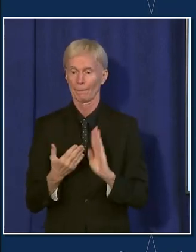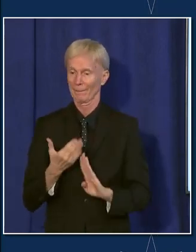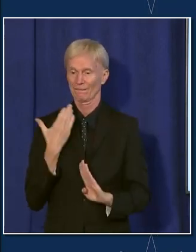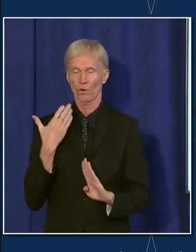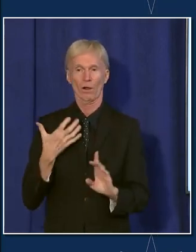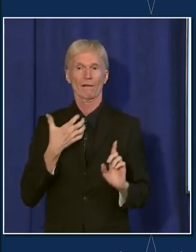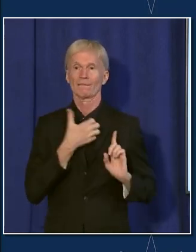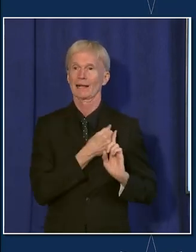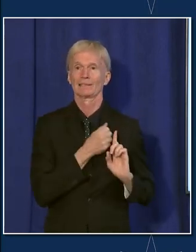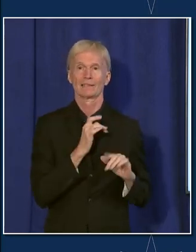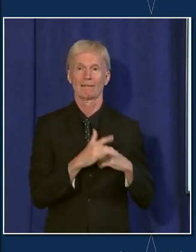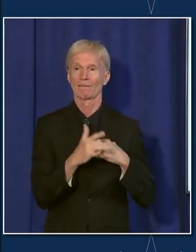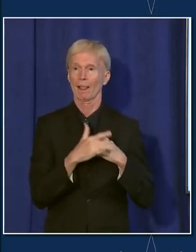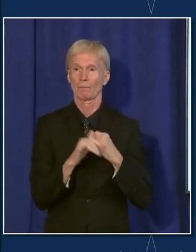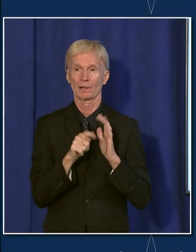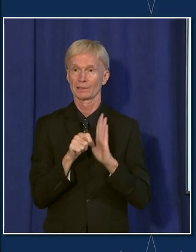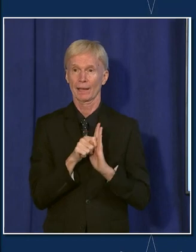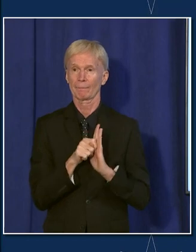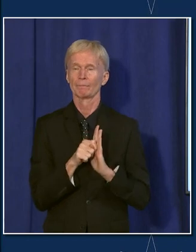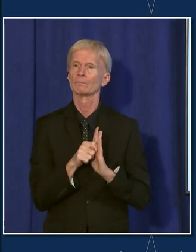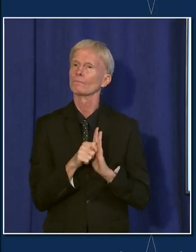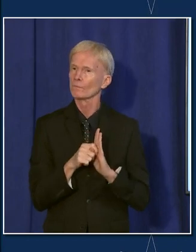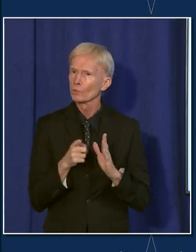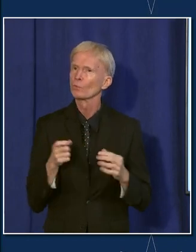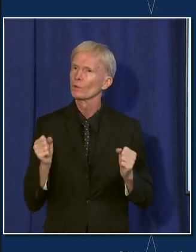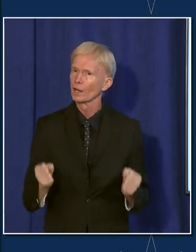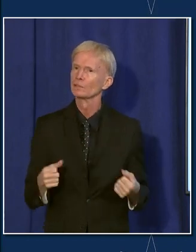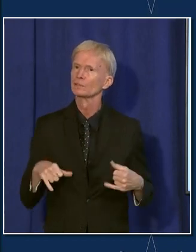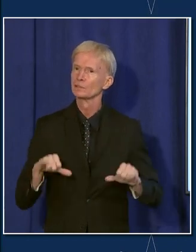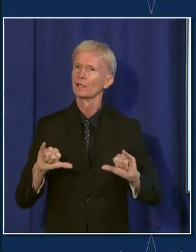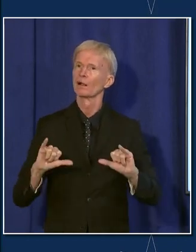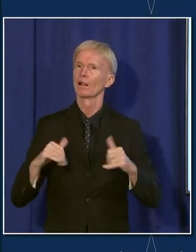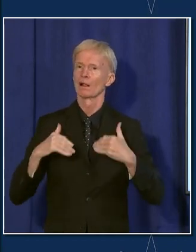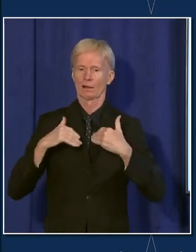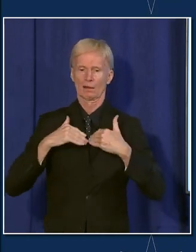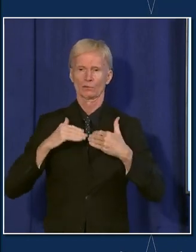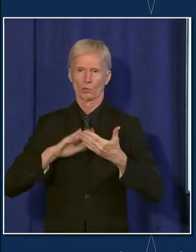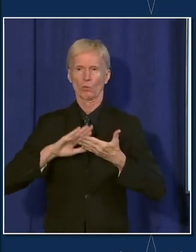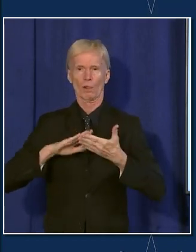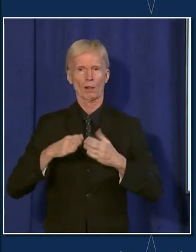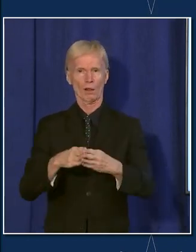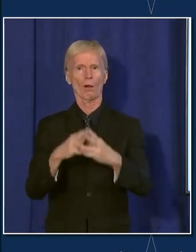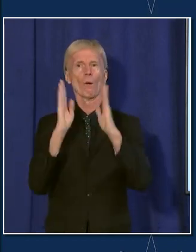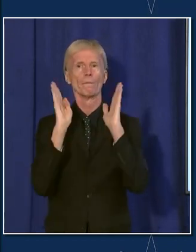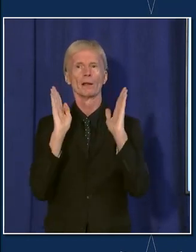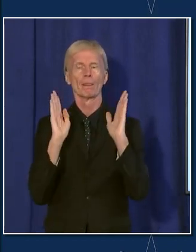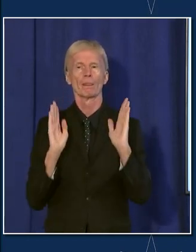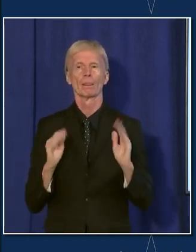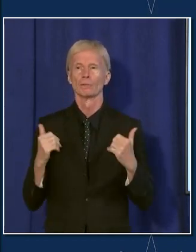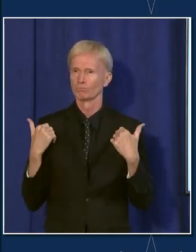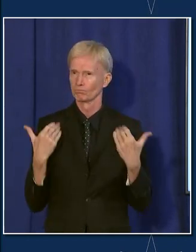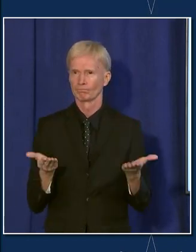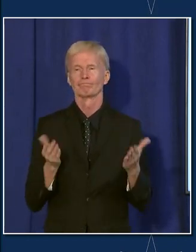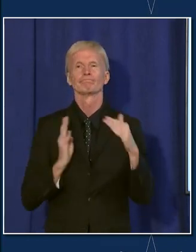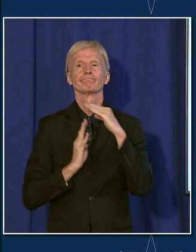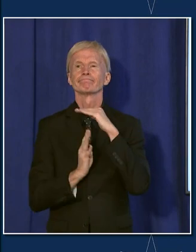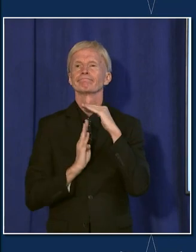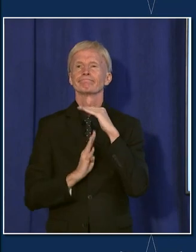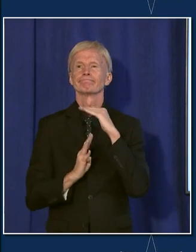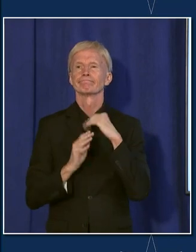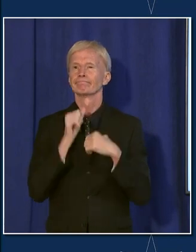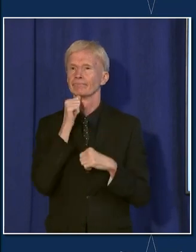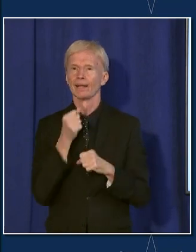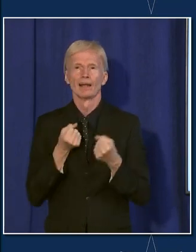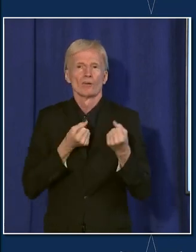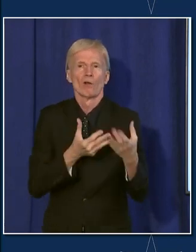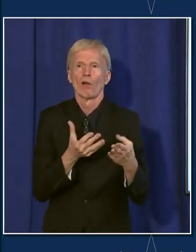was available, that it was very possible to not only have school open, but to not see major outbreaks in schools, driving